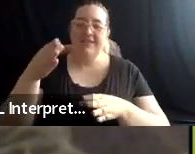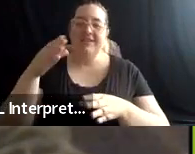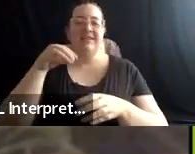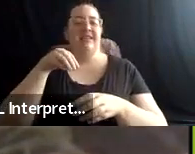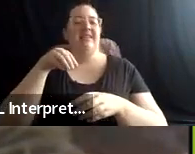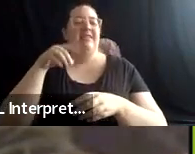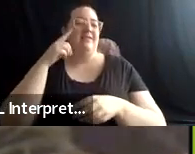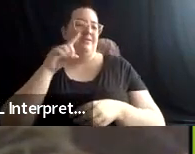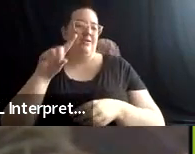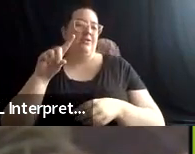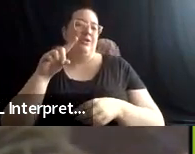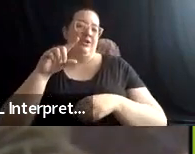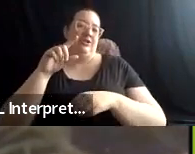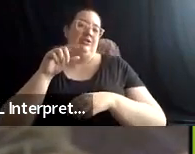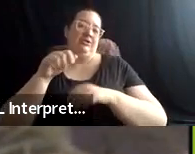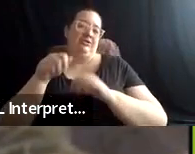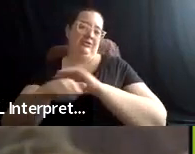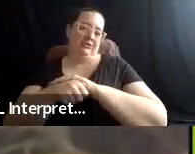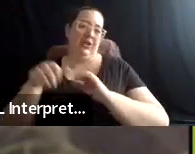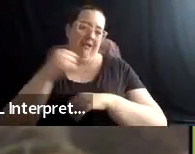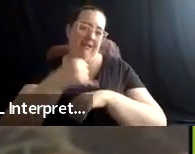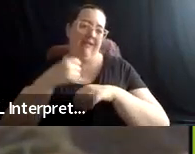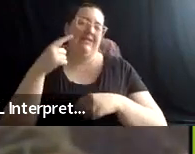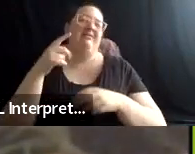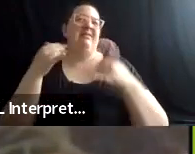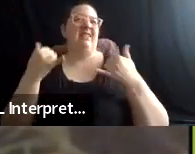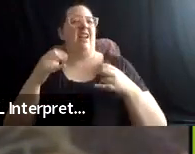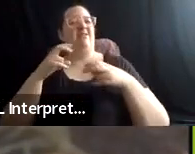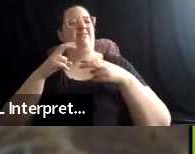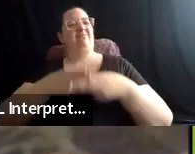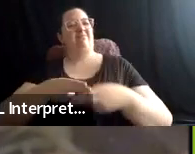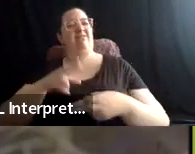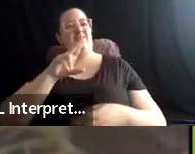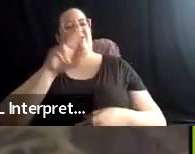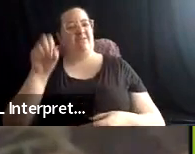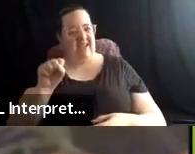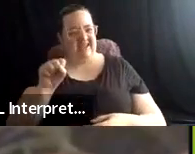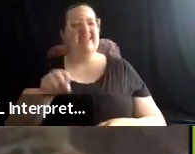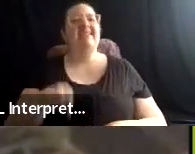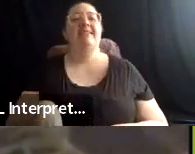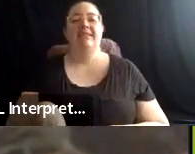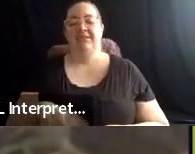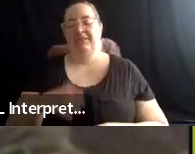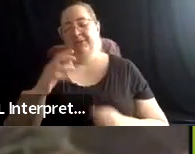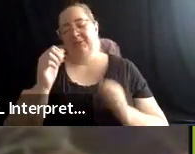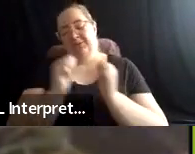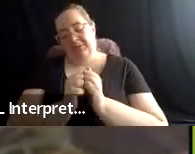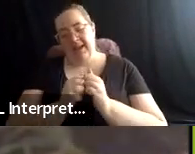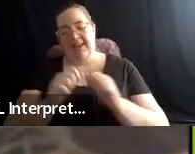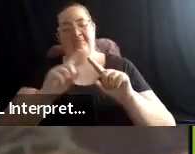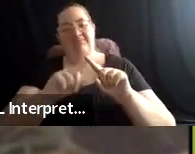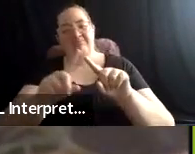Including working with indigenous artists and indigenous art workers organizations and collectives.